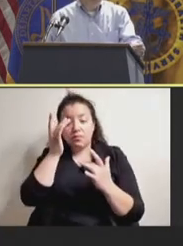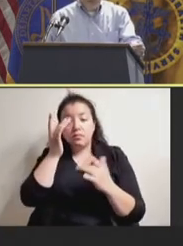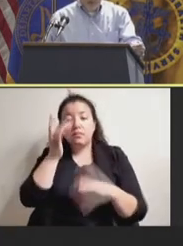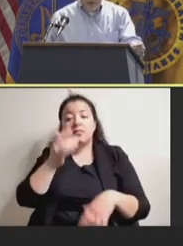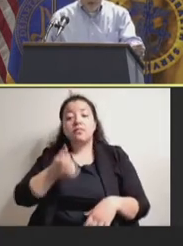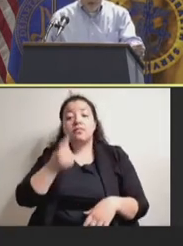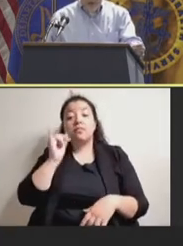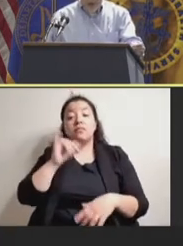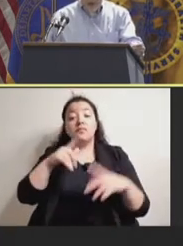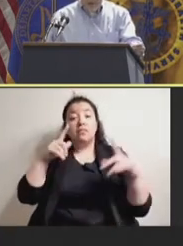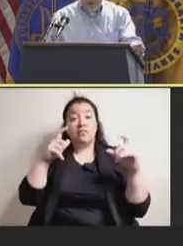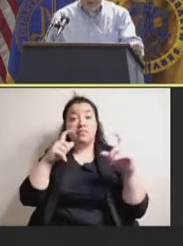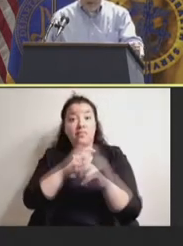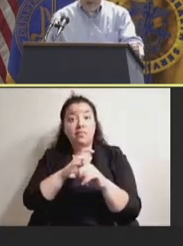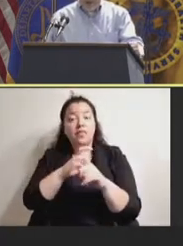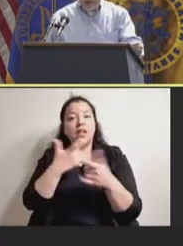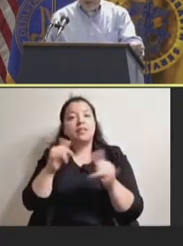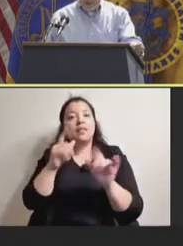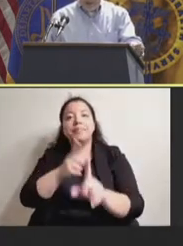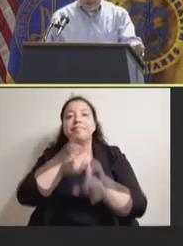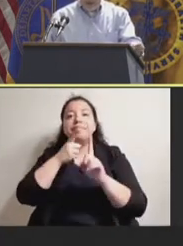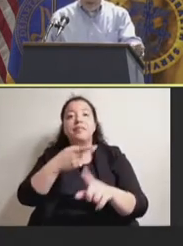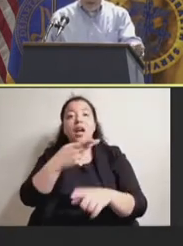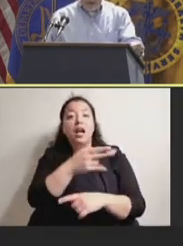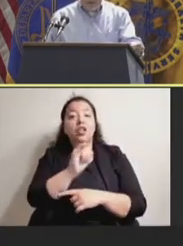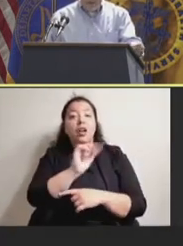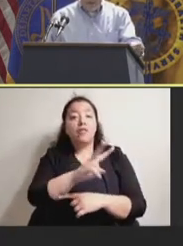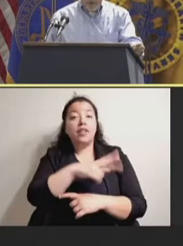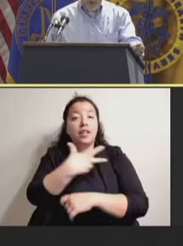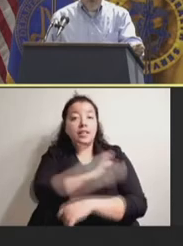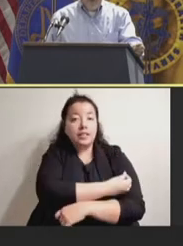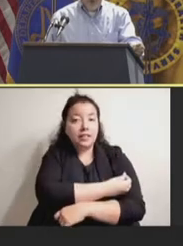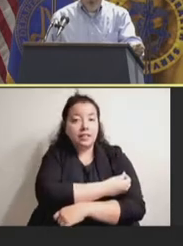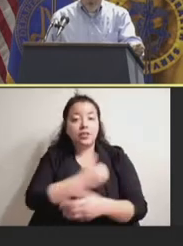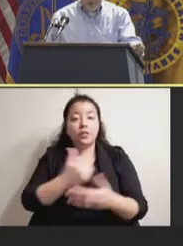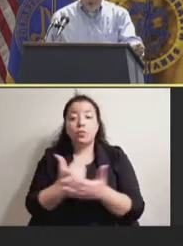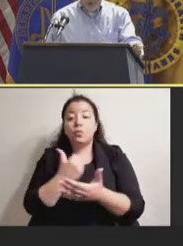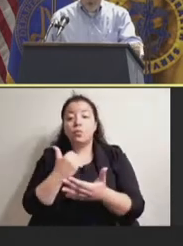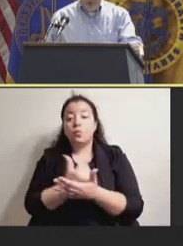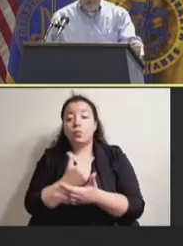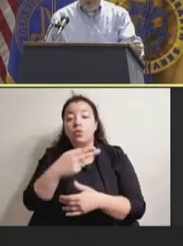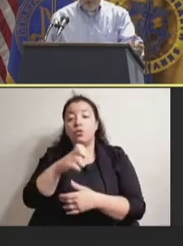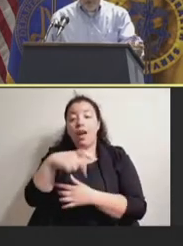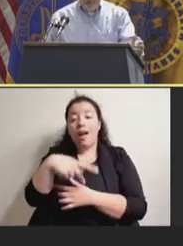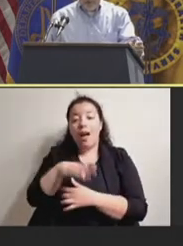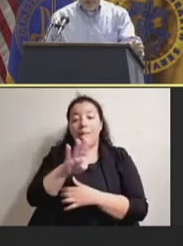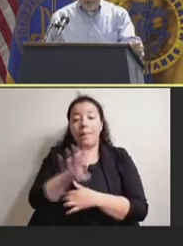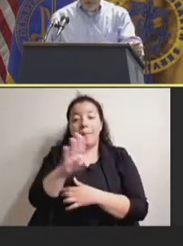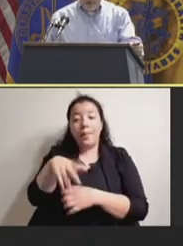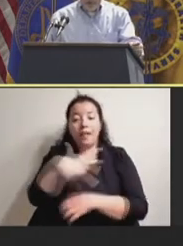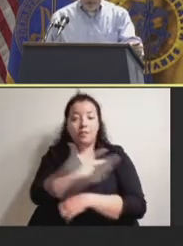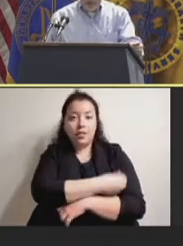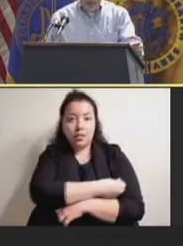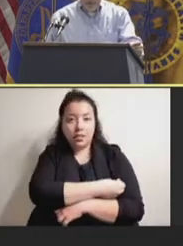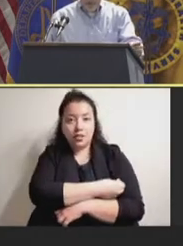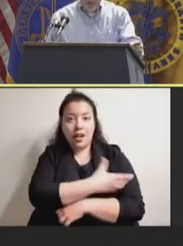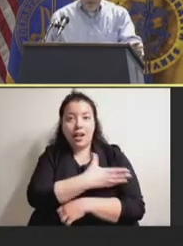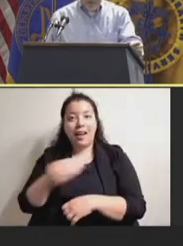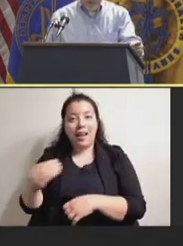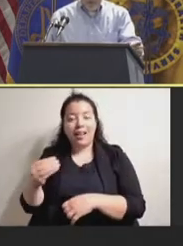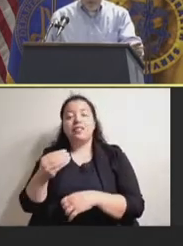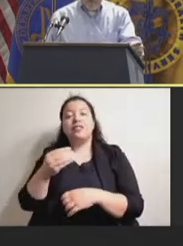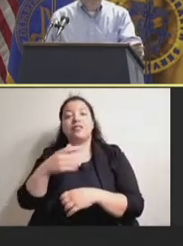the pursuit of an HIV vaccine, new adult hepatitis B immunization recommendations, and injection-free inoculations,